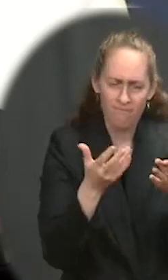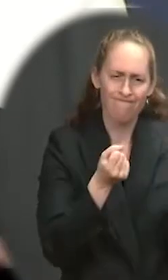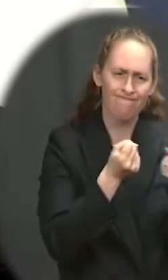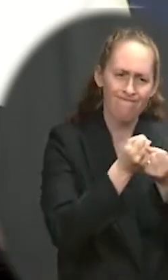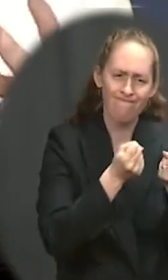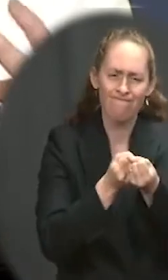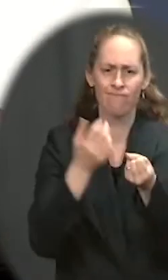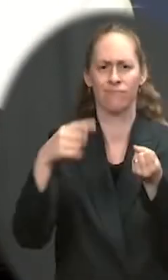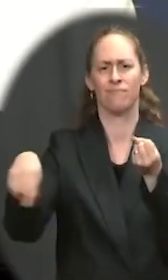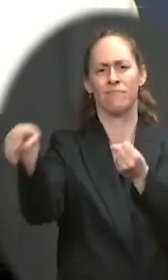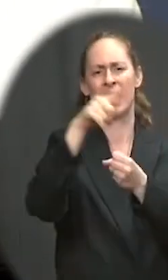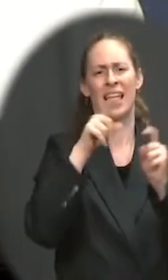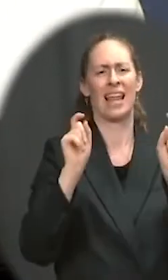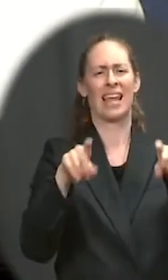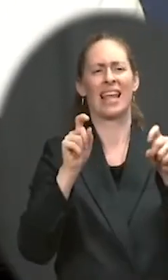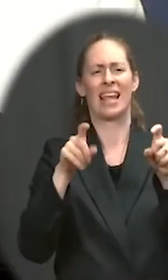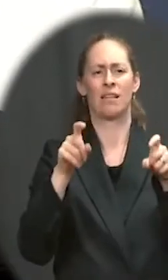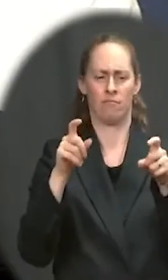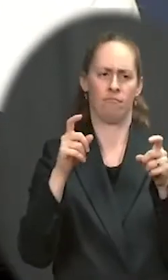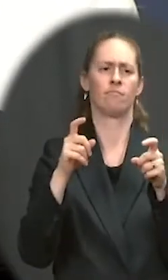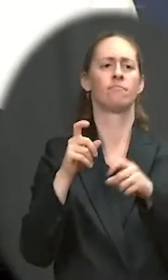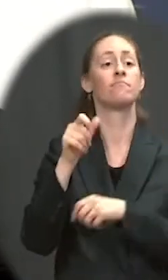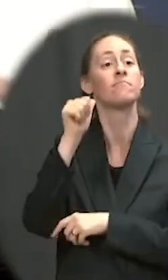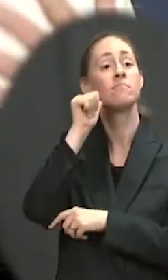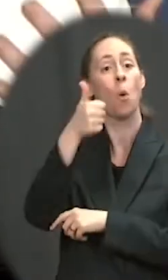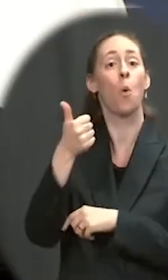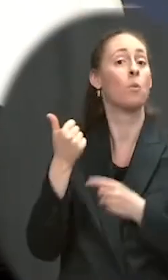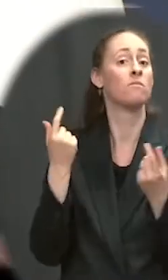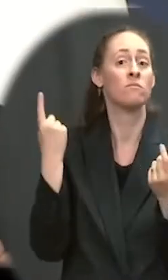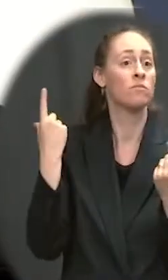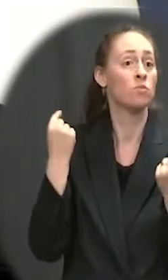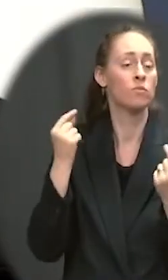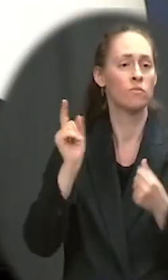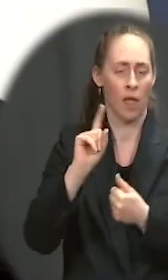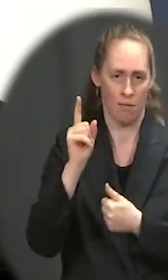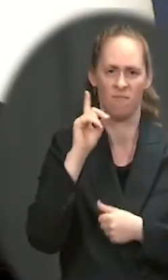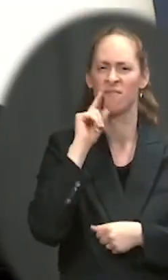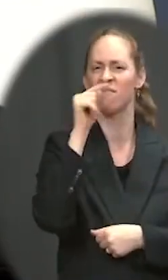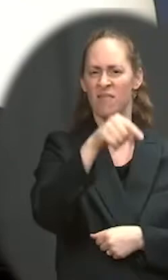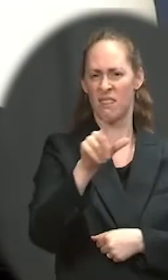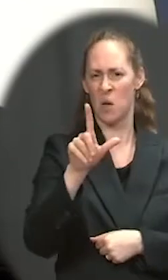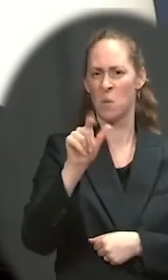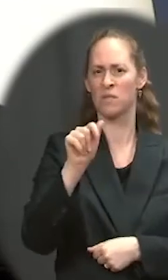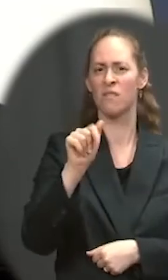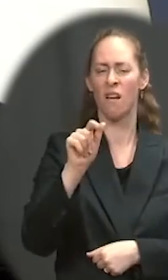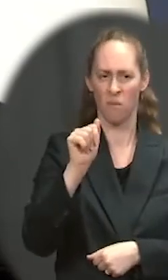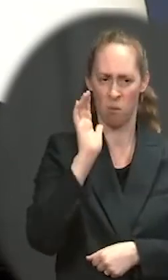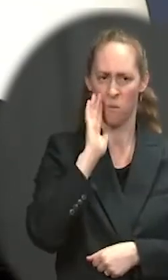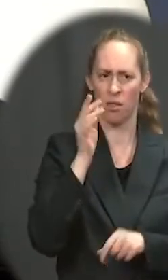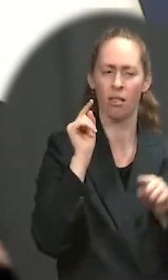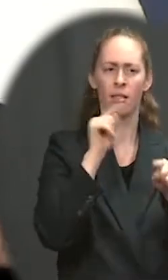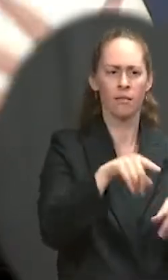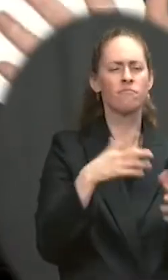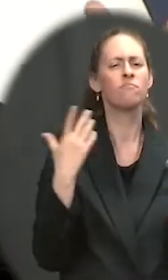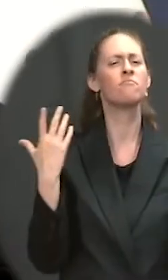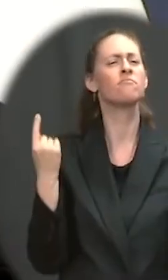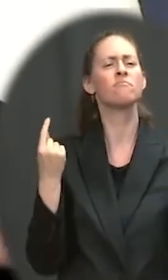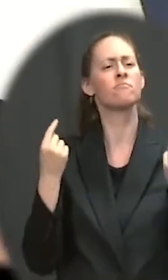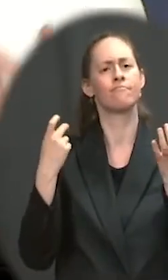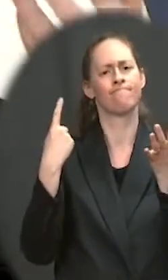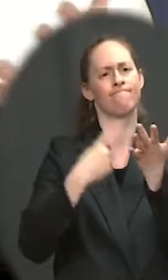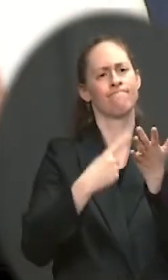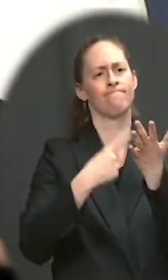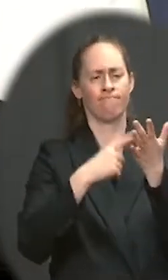tomorrow, he'll make two stops in Louisiana. His focus will be on talking about the American Jobs Plan and how that plan,